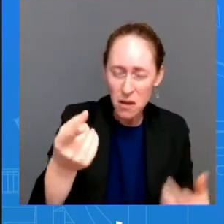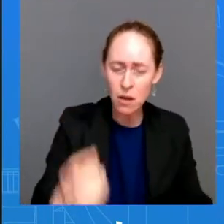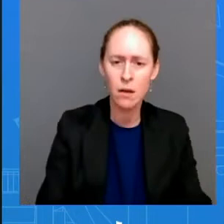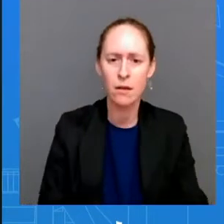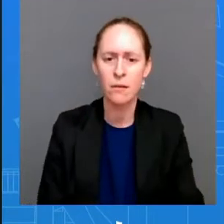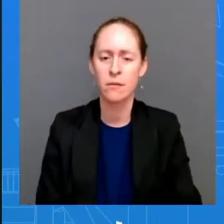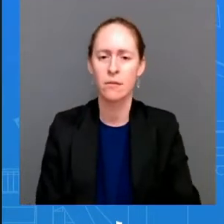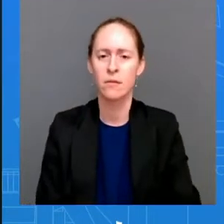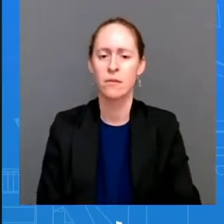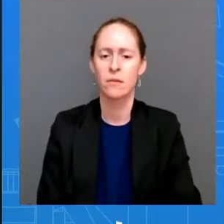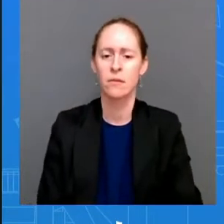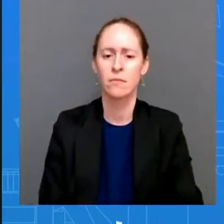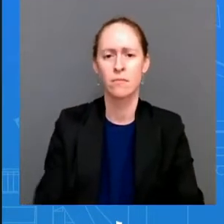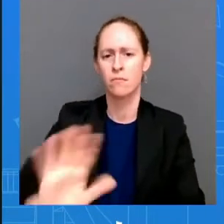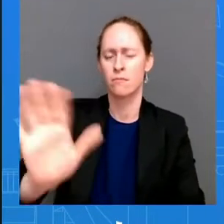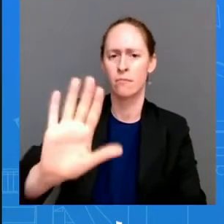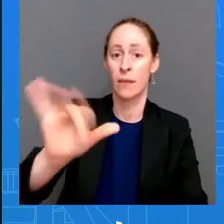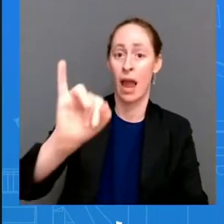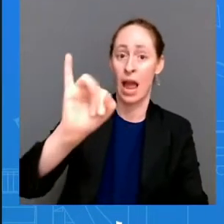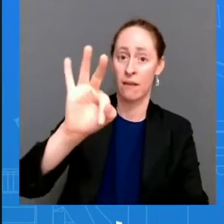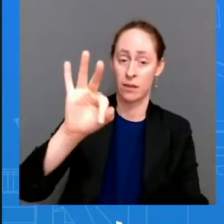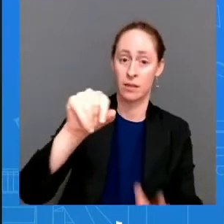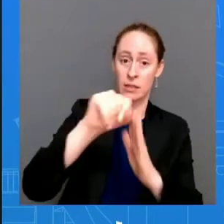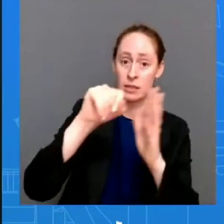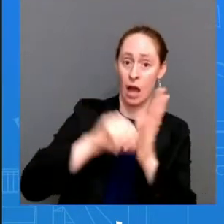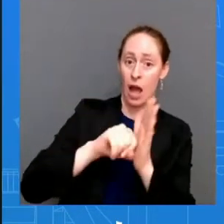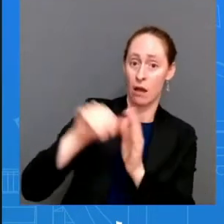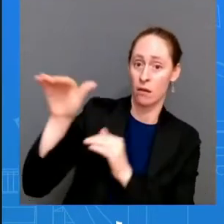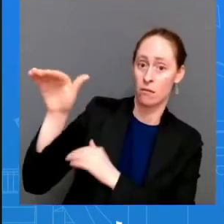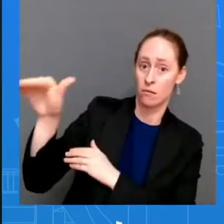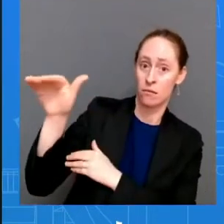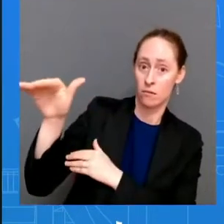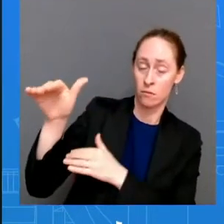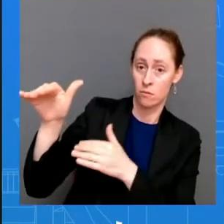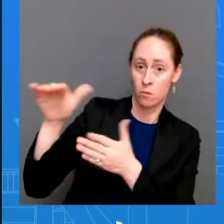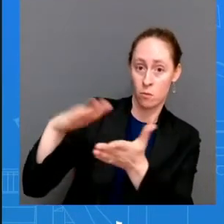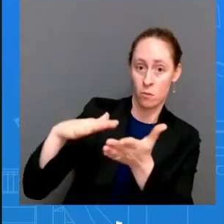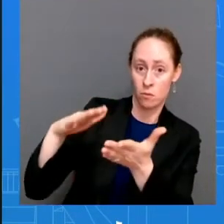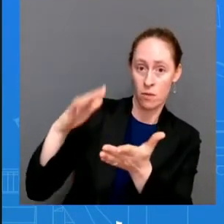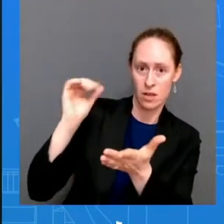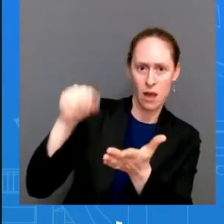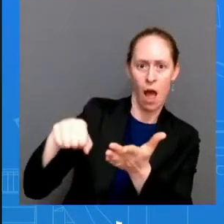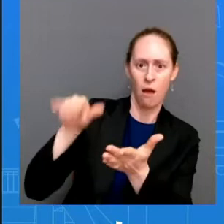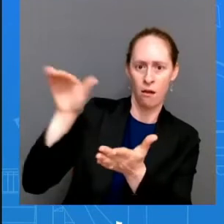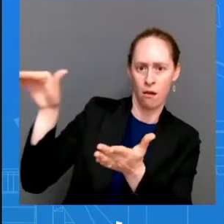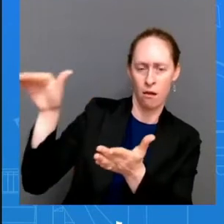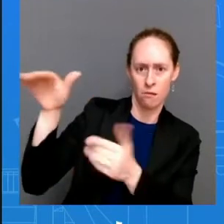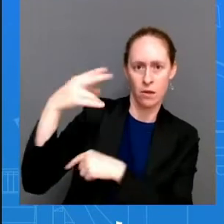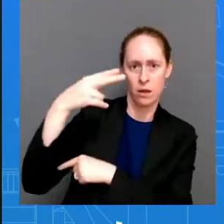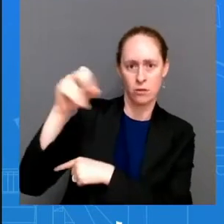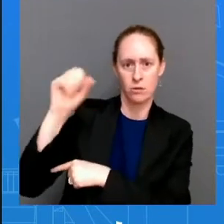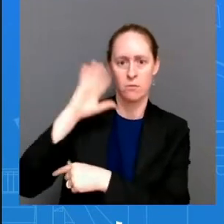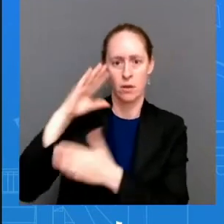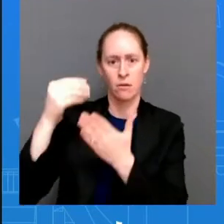going to look like so this is going to be in their purview they're going to come up with the specifics again with the details on how this is going to work but